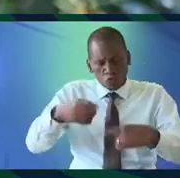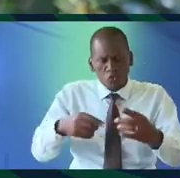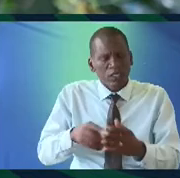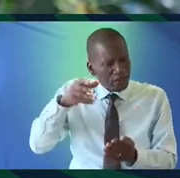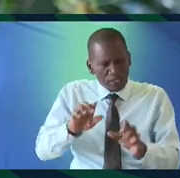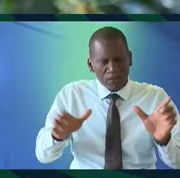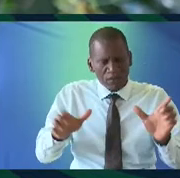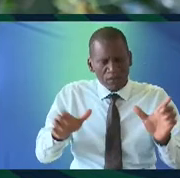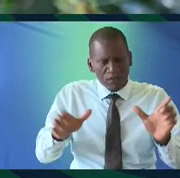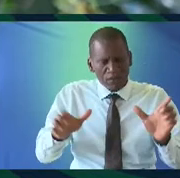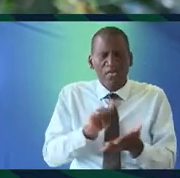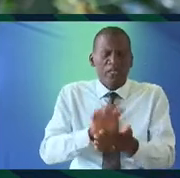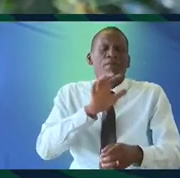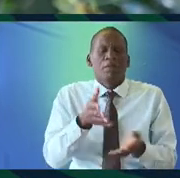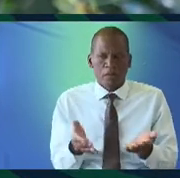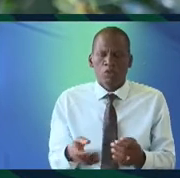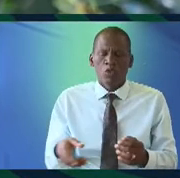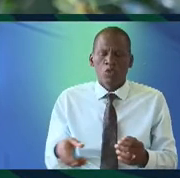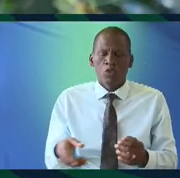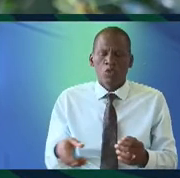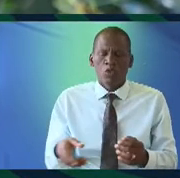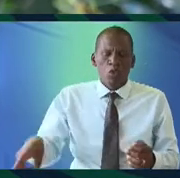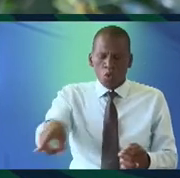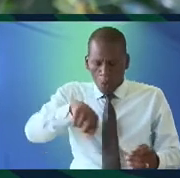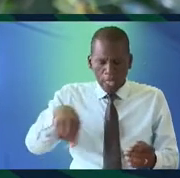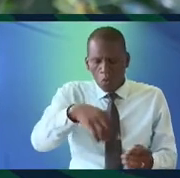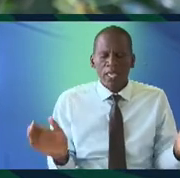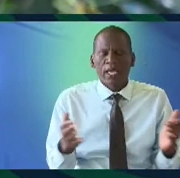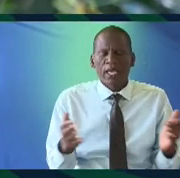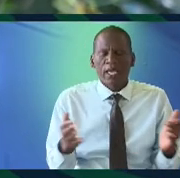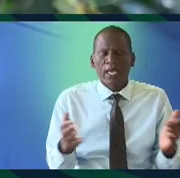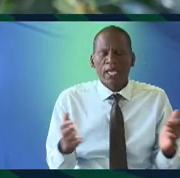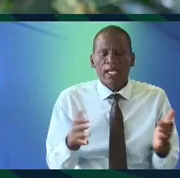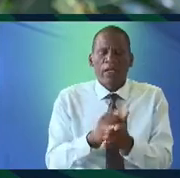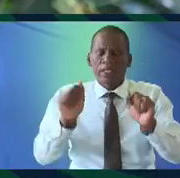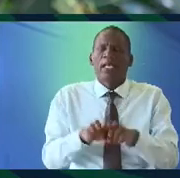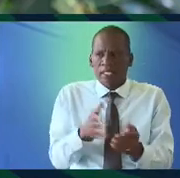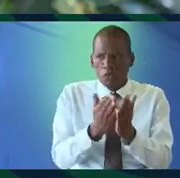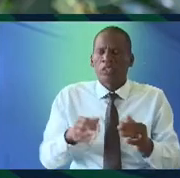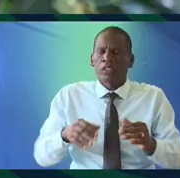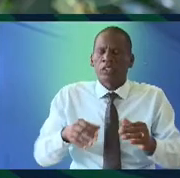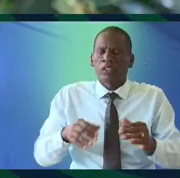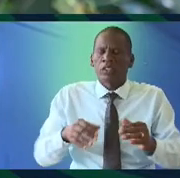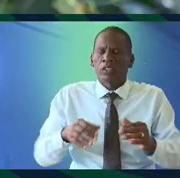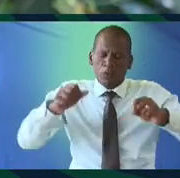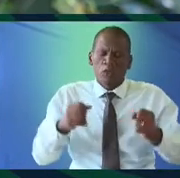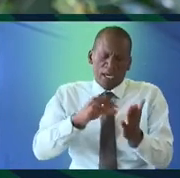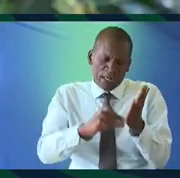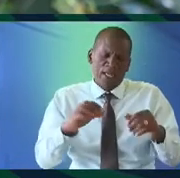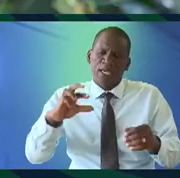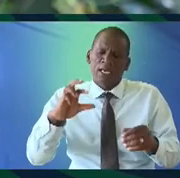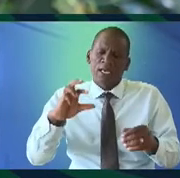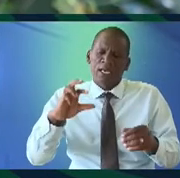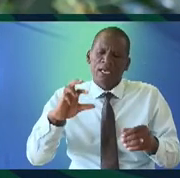that is actually empowerment so we do encourage that as much as these books are labeled grade